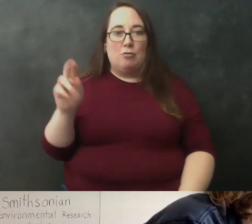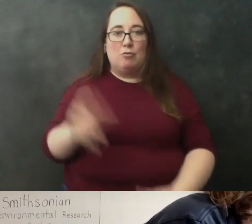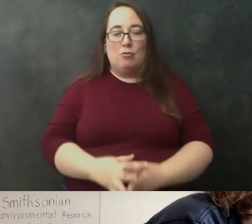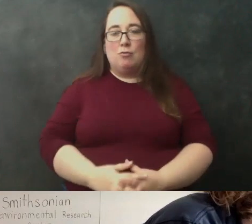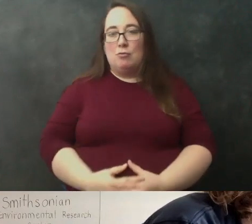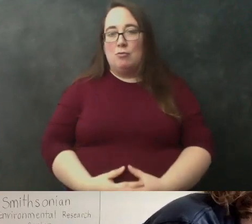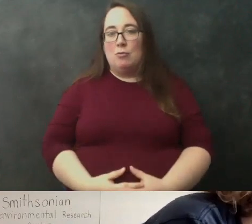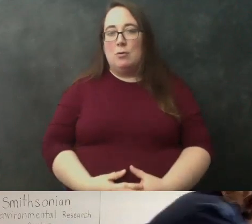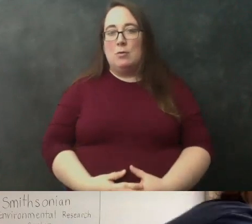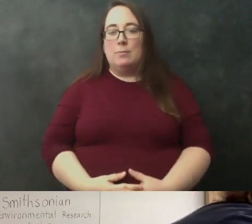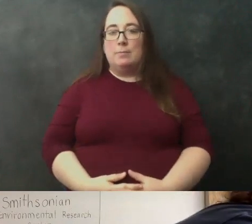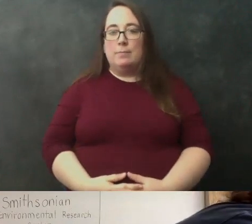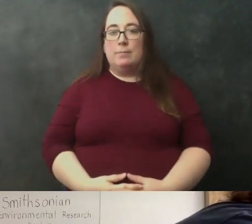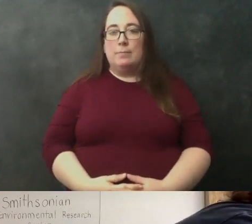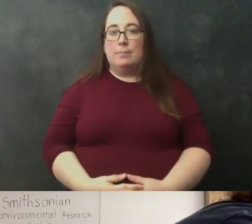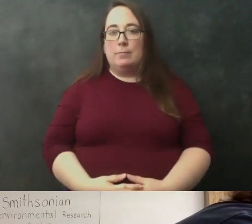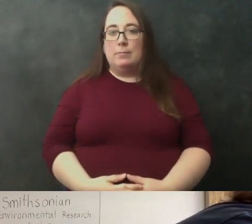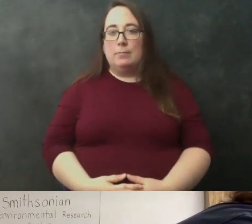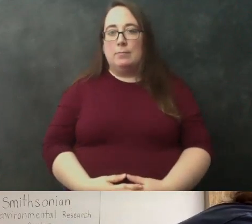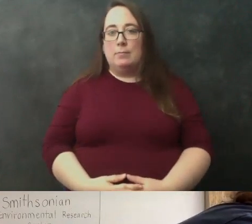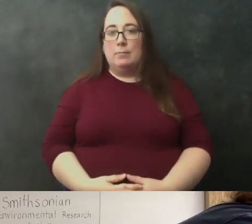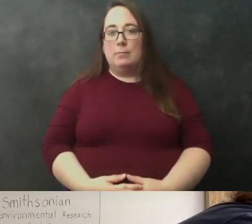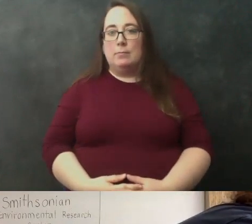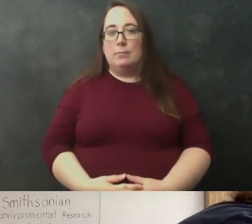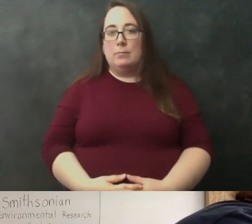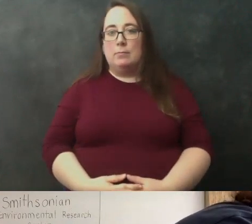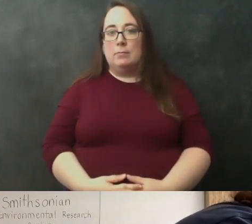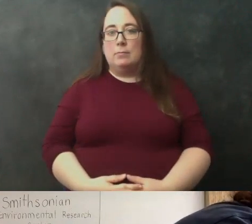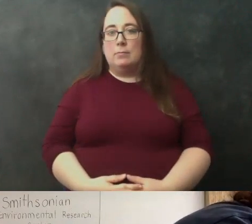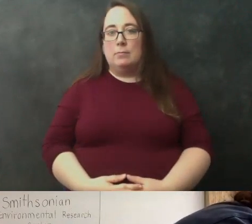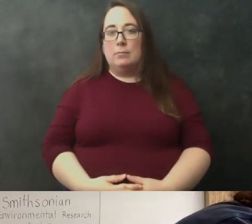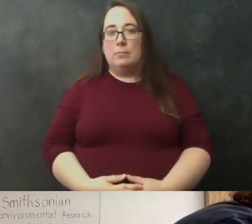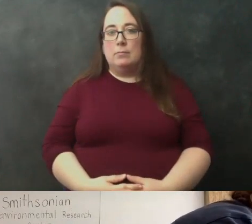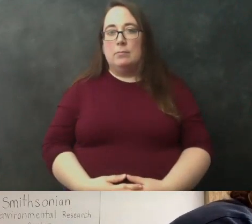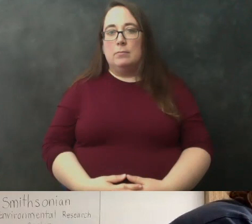okay i feel like my arrows maybe this will make it more clear but you're saying that the energy